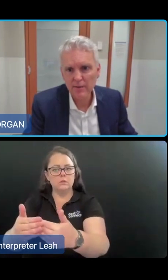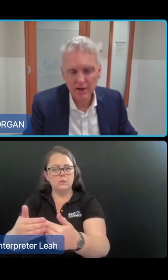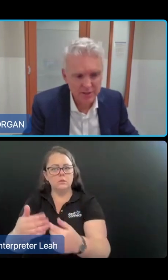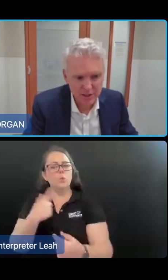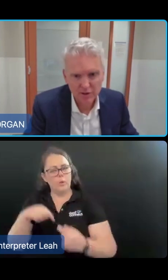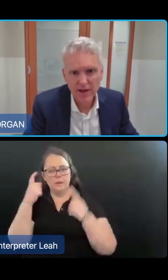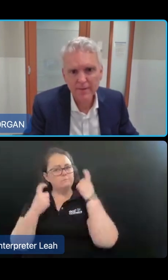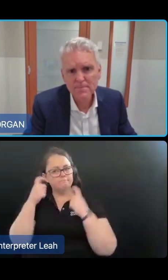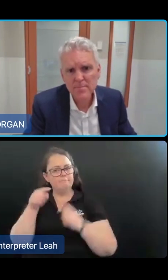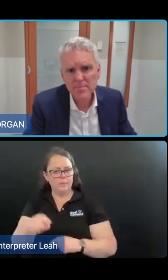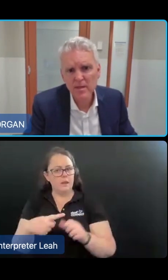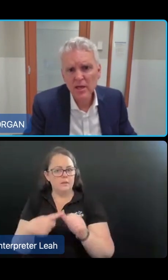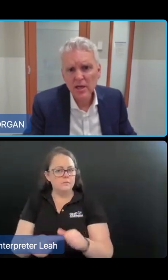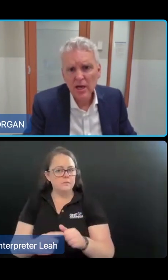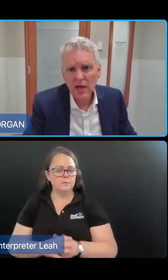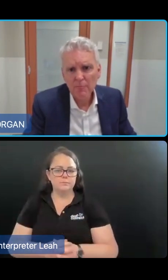how to continue that.